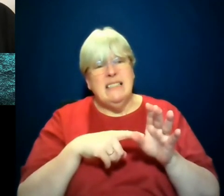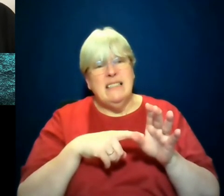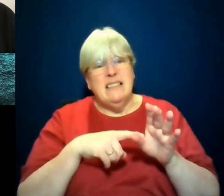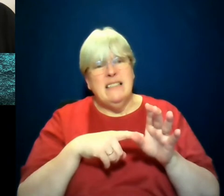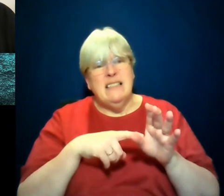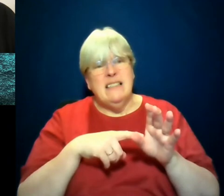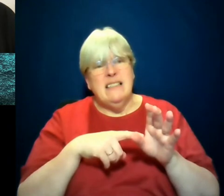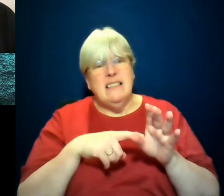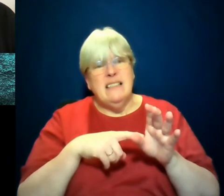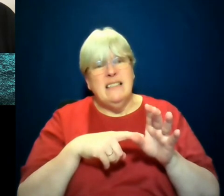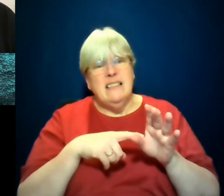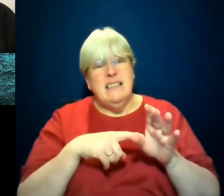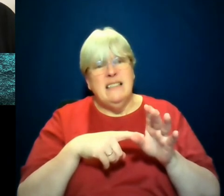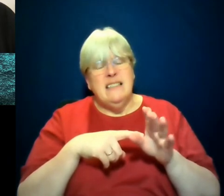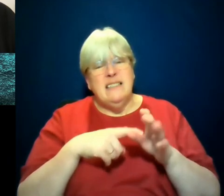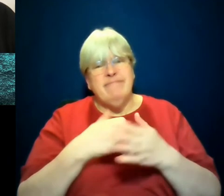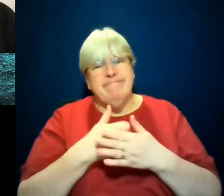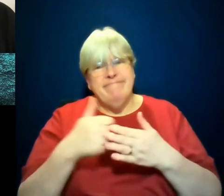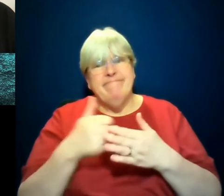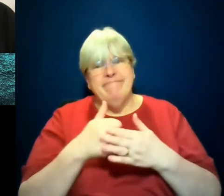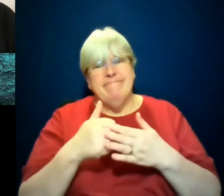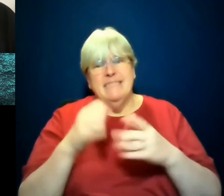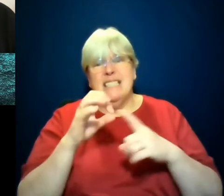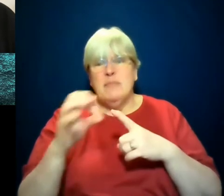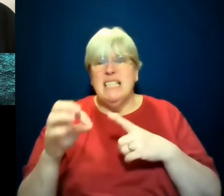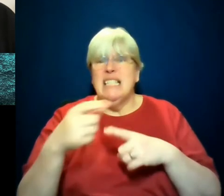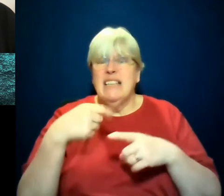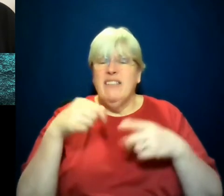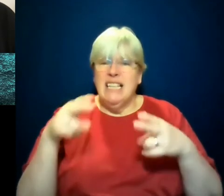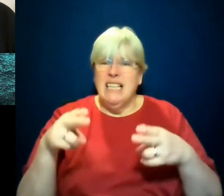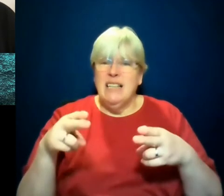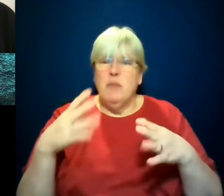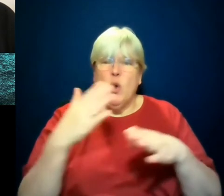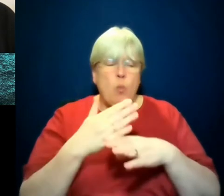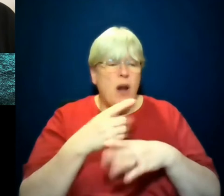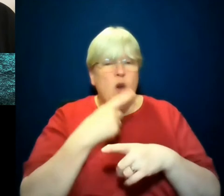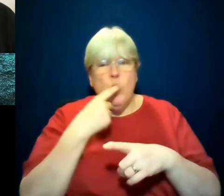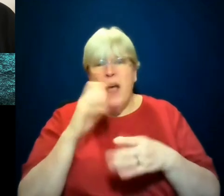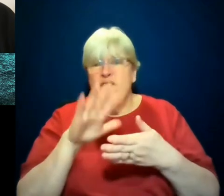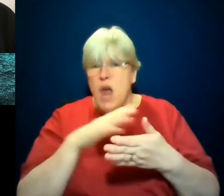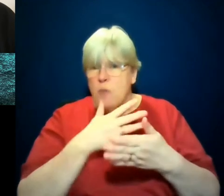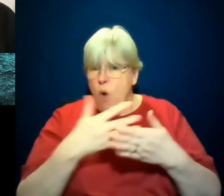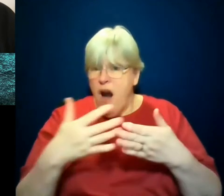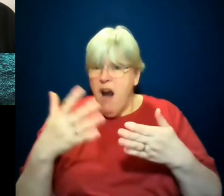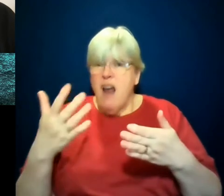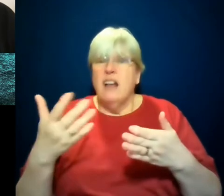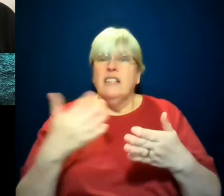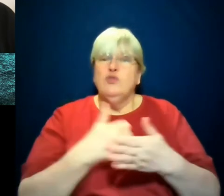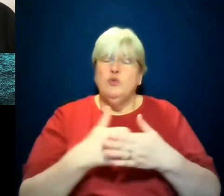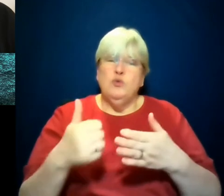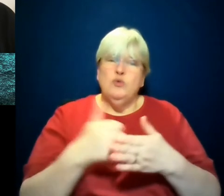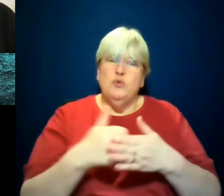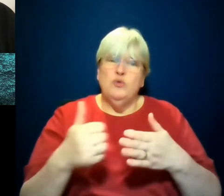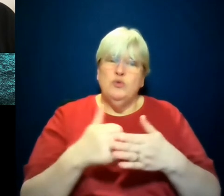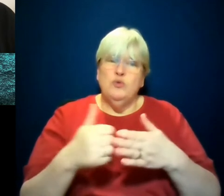white saviors of a, of a certain kind. They are working in a largely white framework. Um, and obviously there